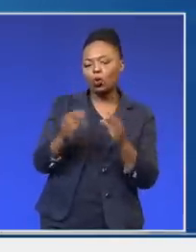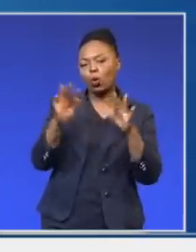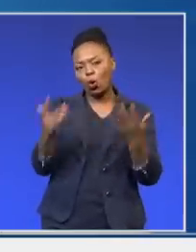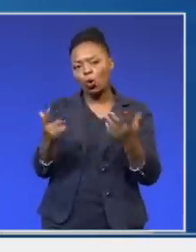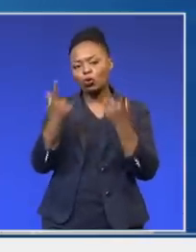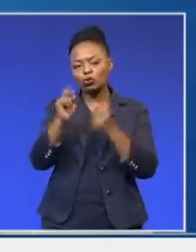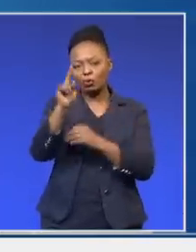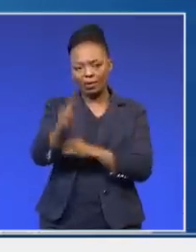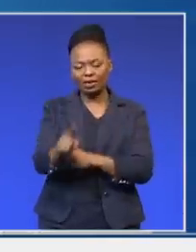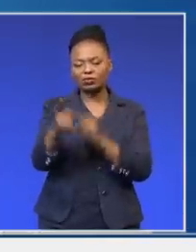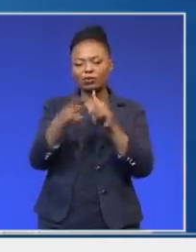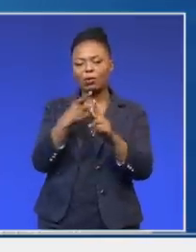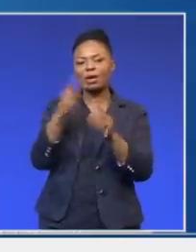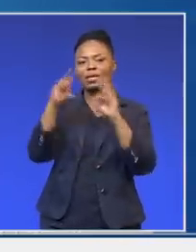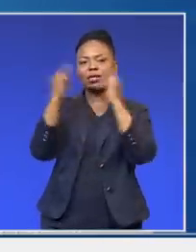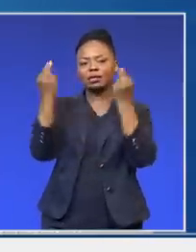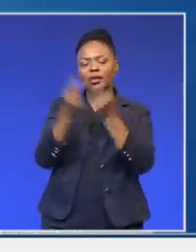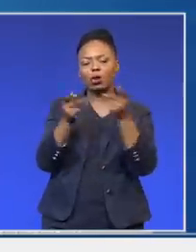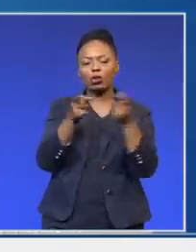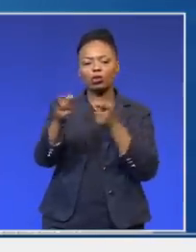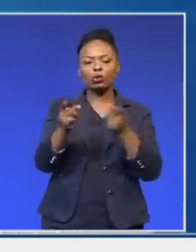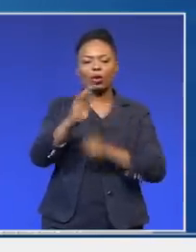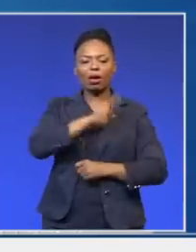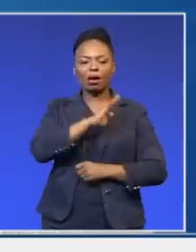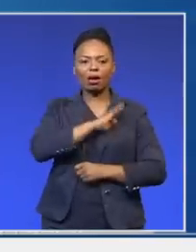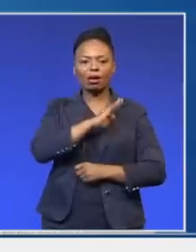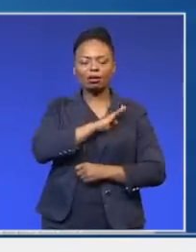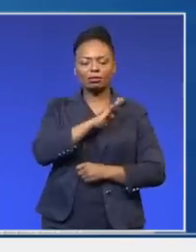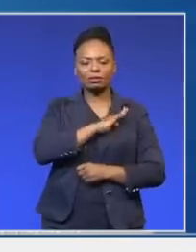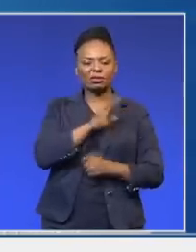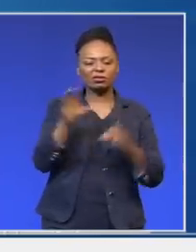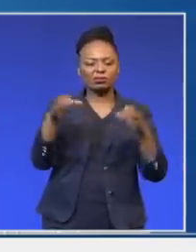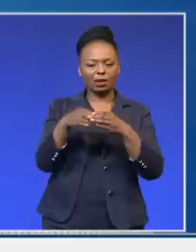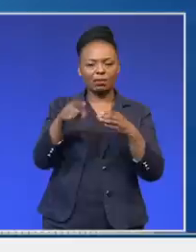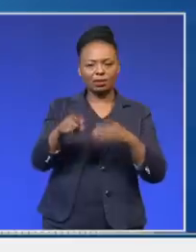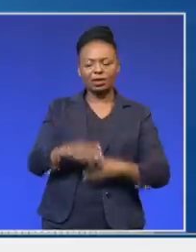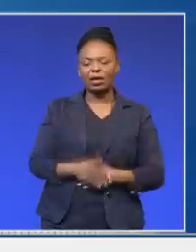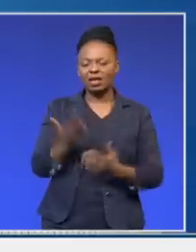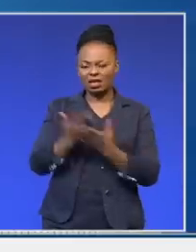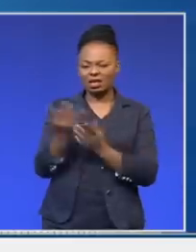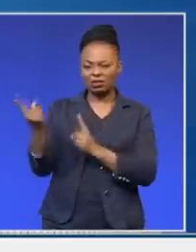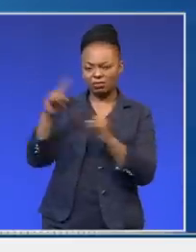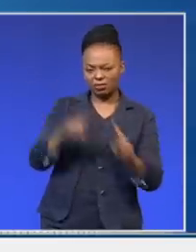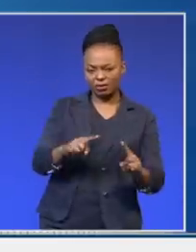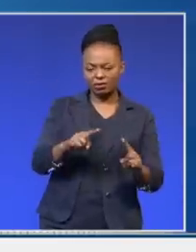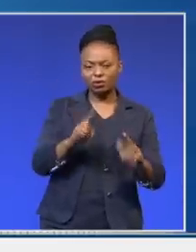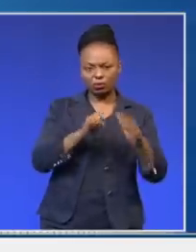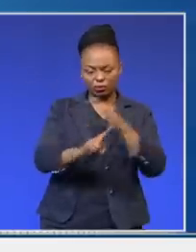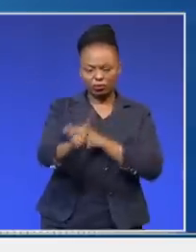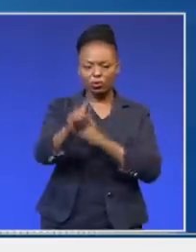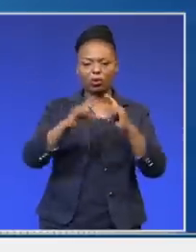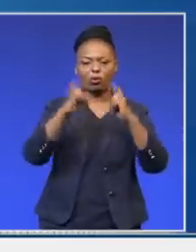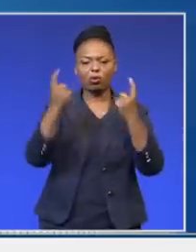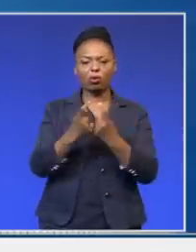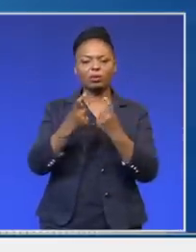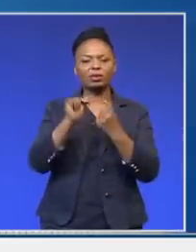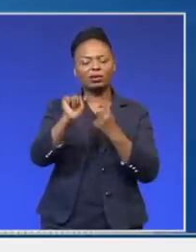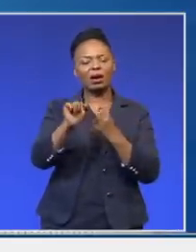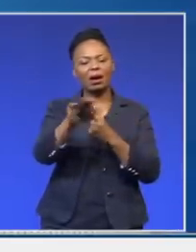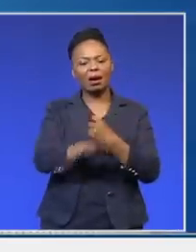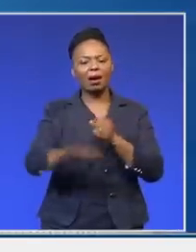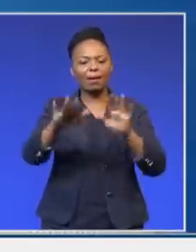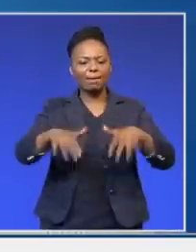National Conventional Arms Control Committee. Would you be calling on them to appear before the committee in parliament to also explain